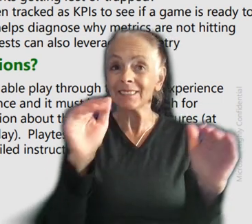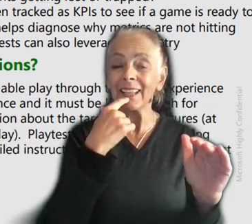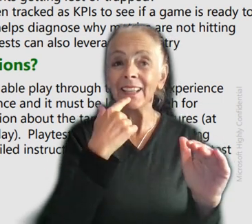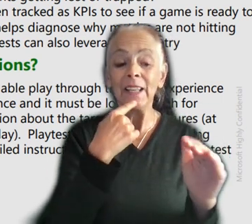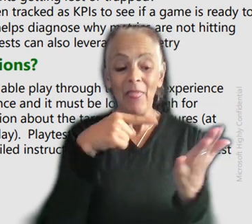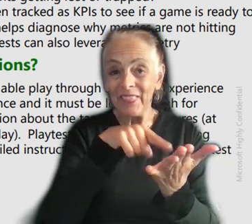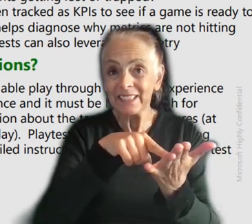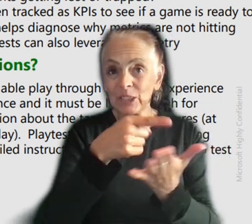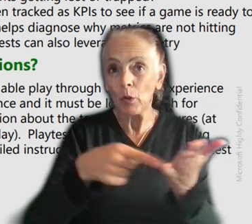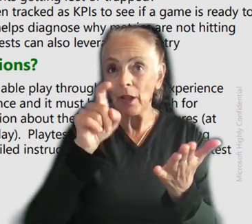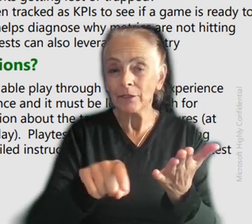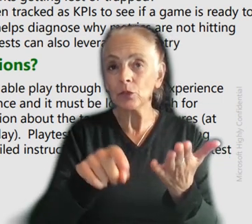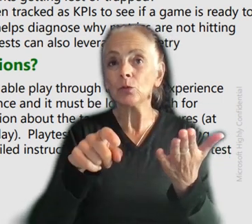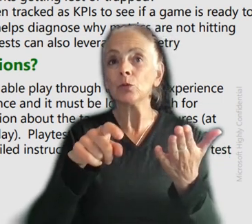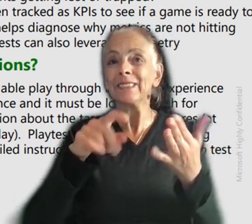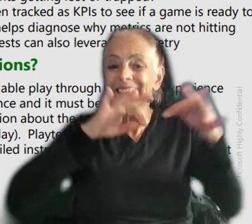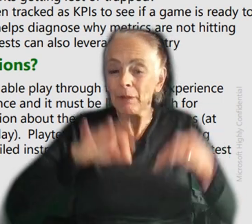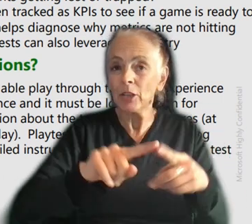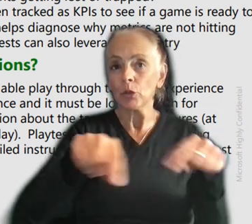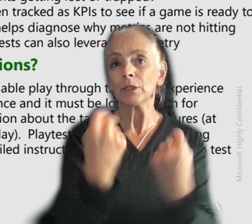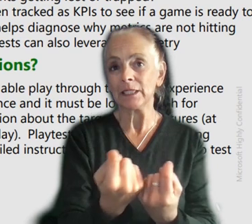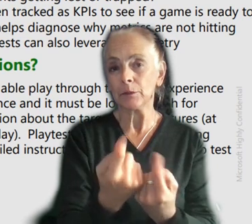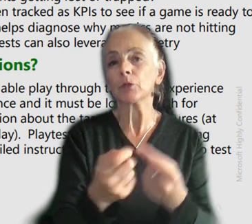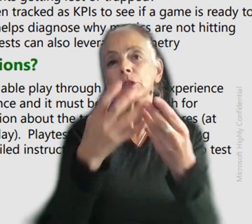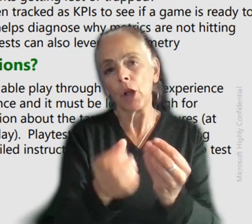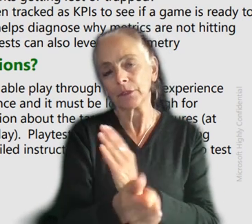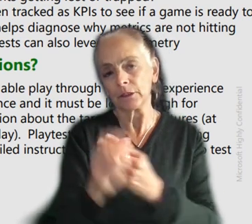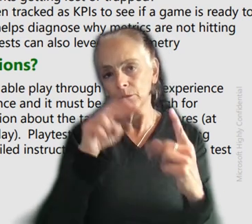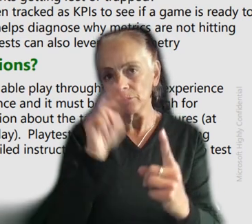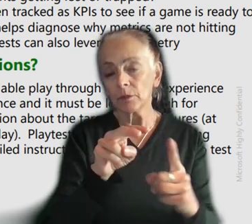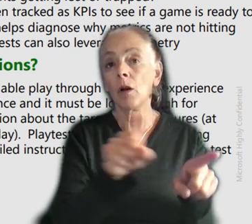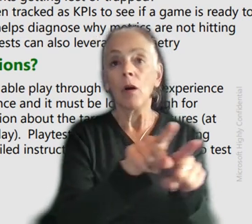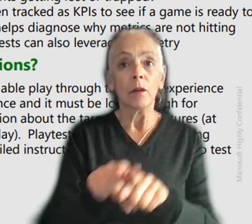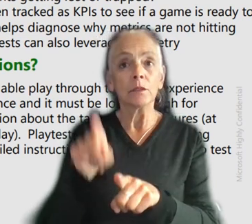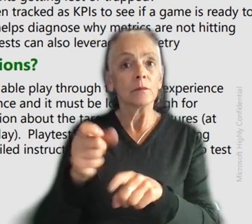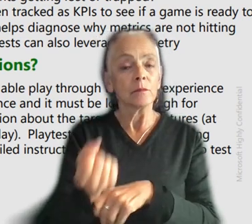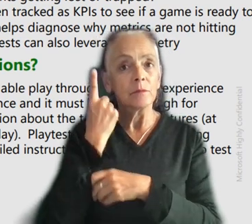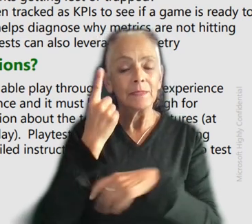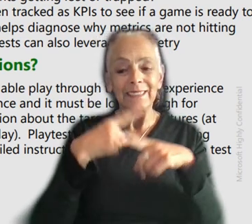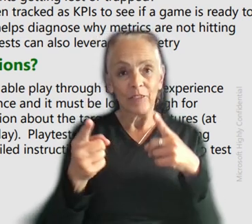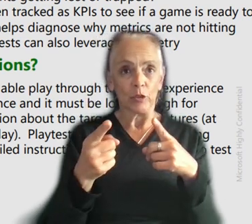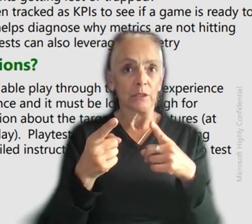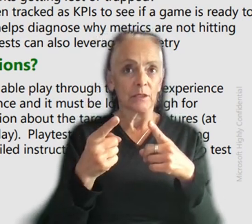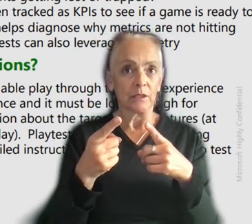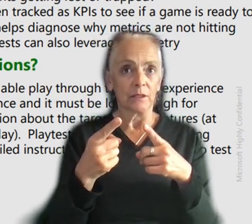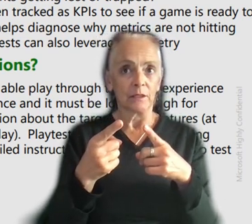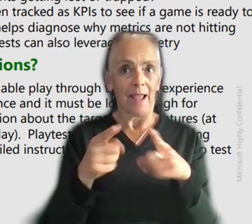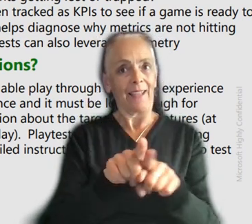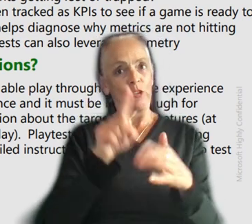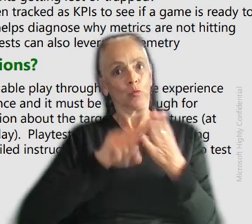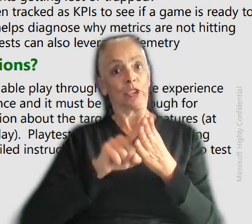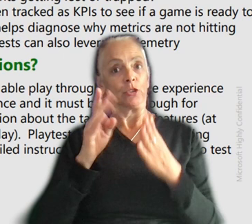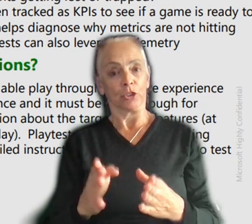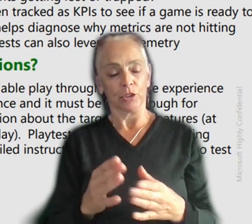start practicing explaining to your teams from a soft skills perspective. But also, you need to understand the difference in this. As a researcher, right,